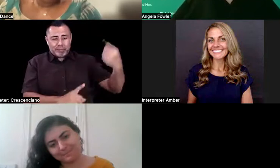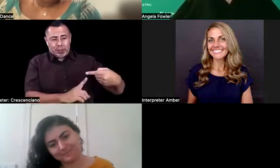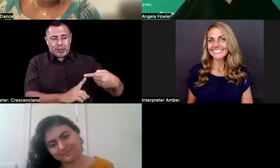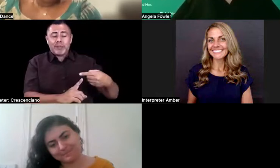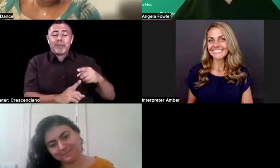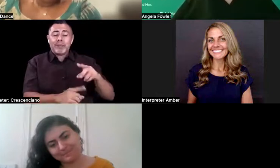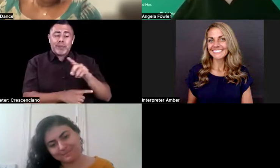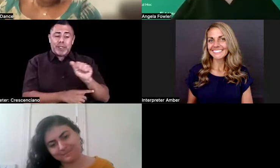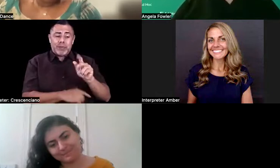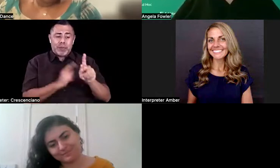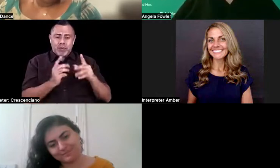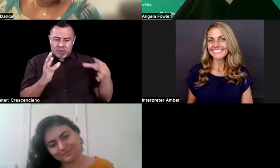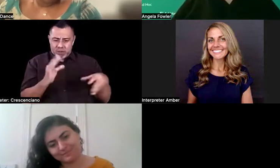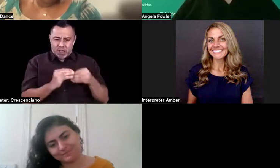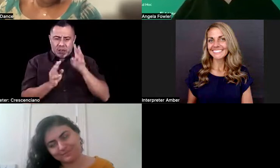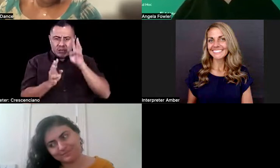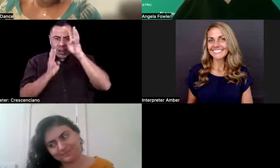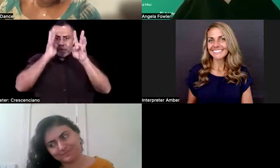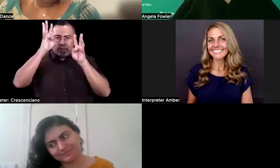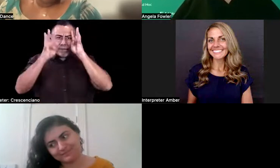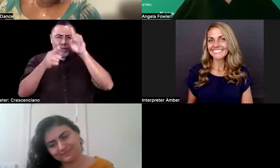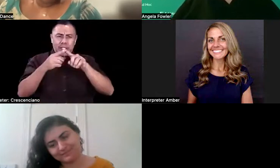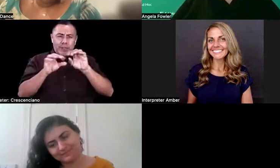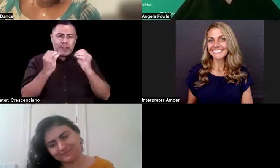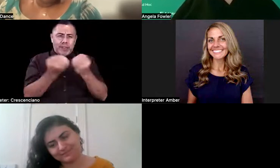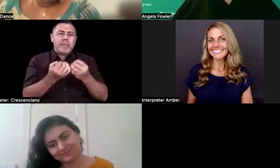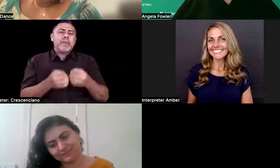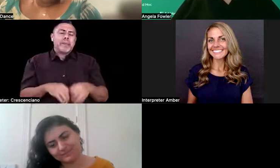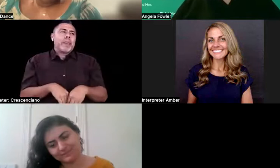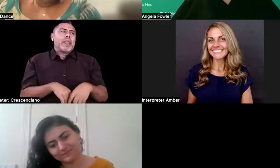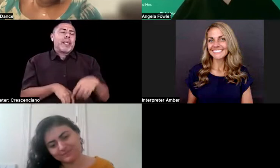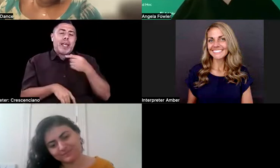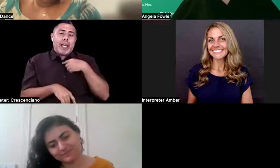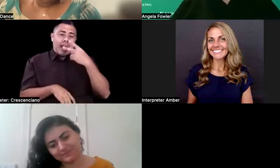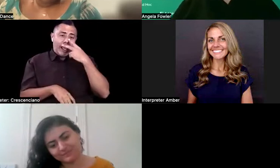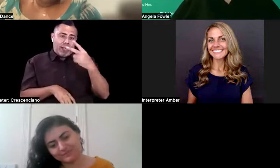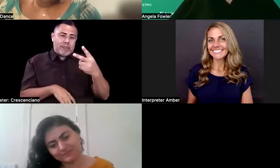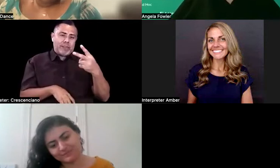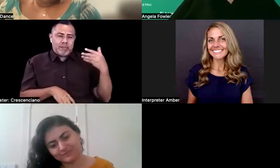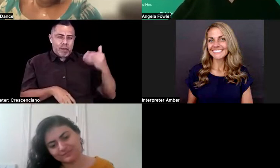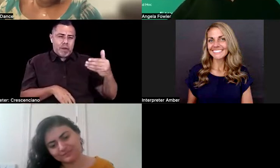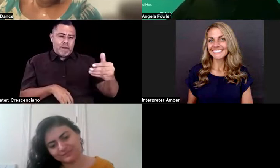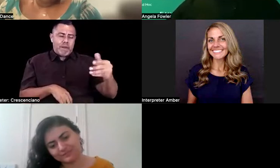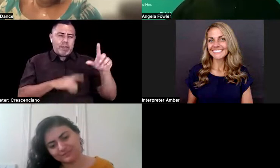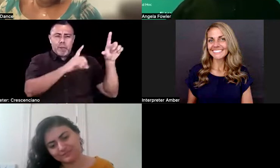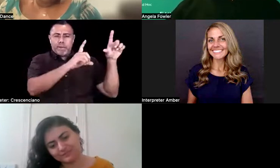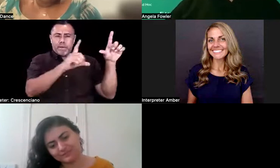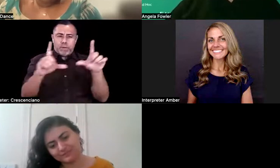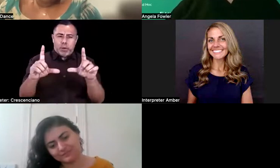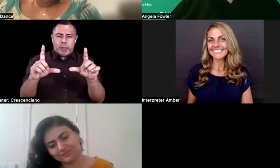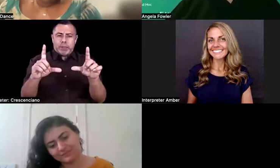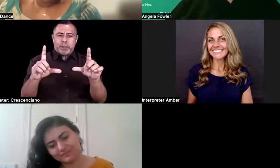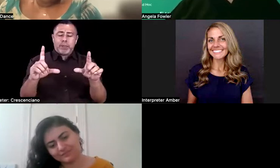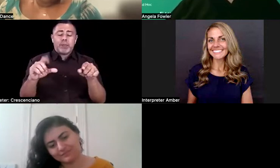I have seen it framed so often that the disabled employee and their accommodation